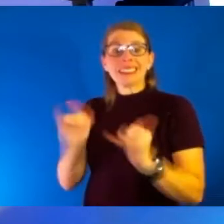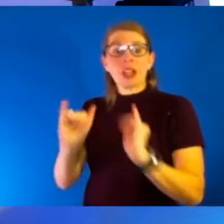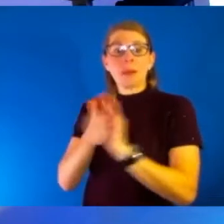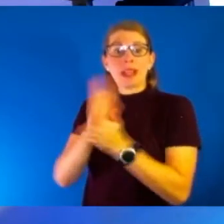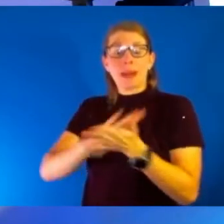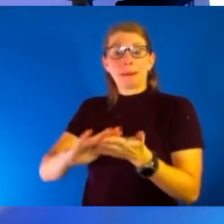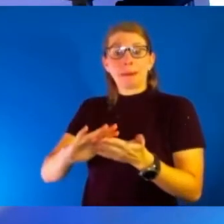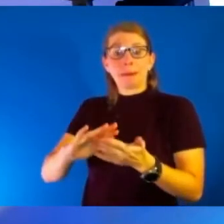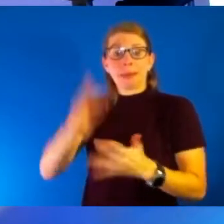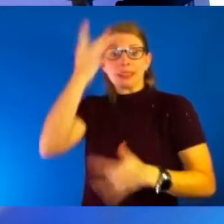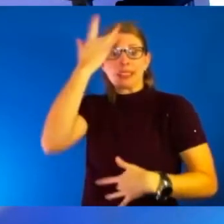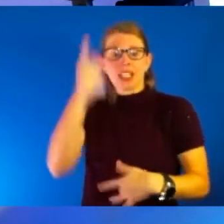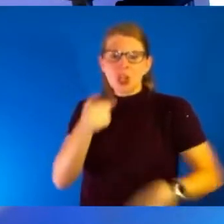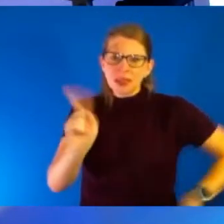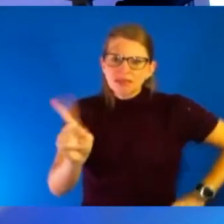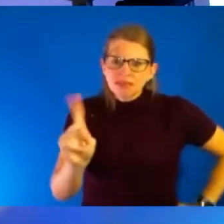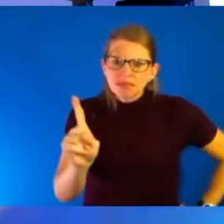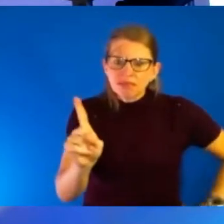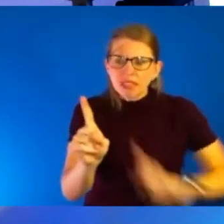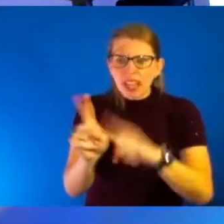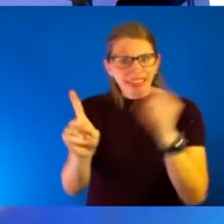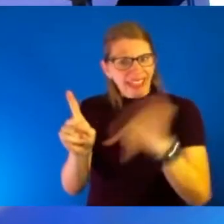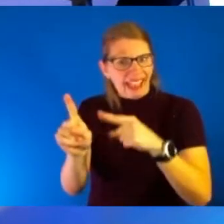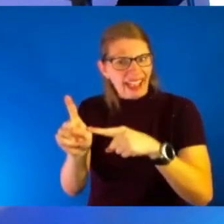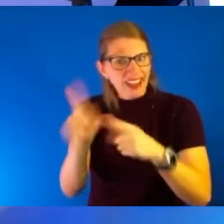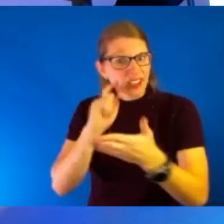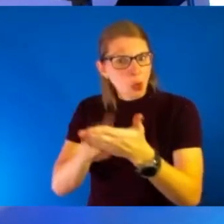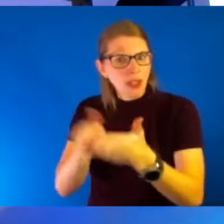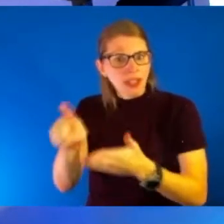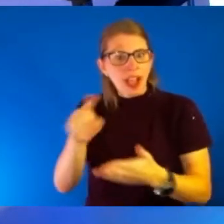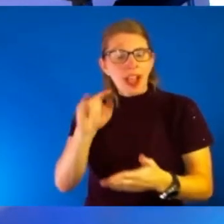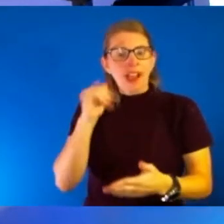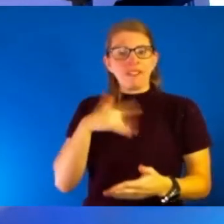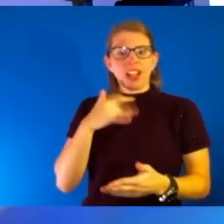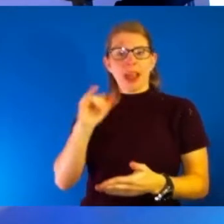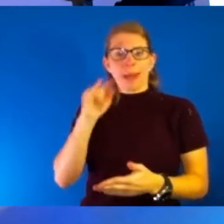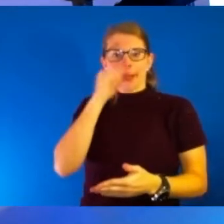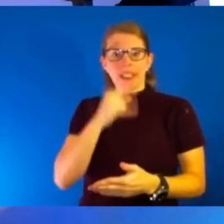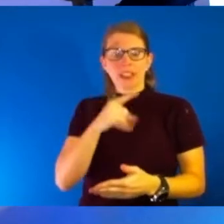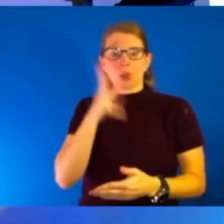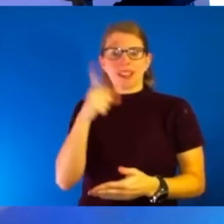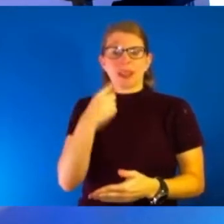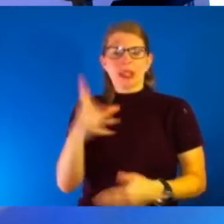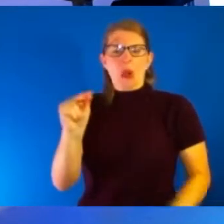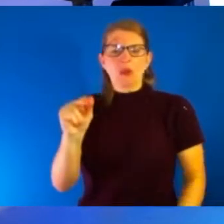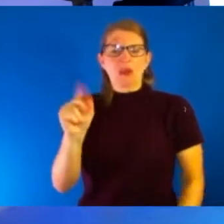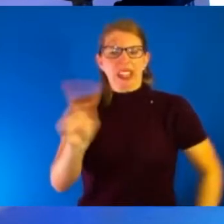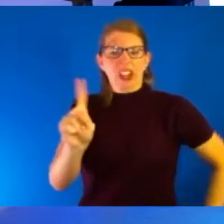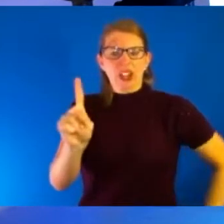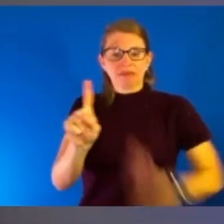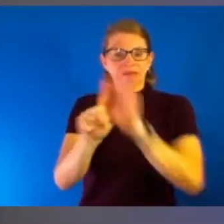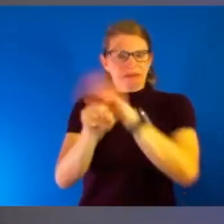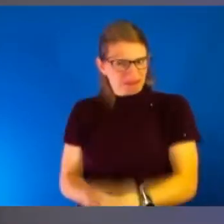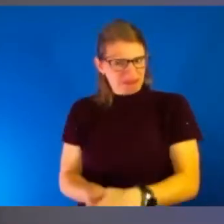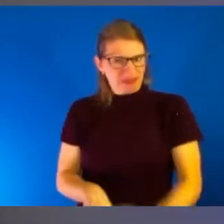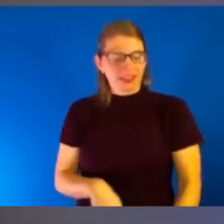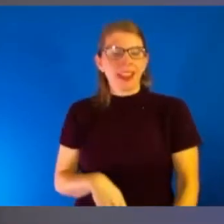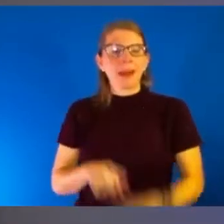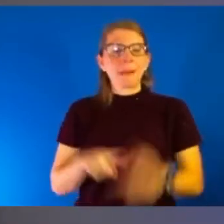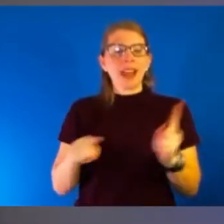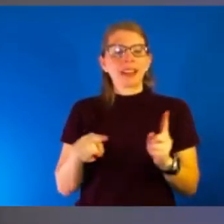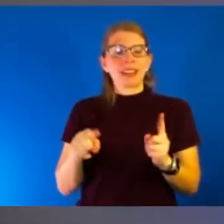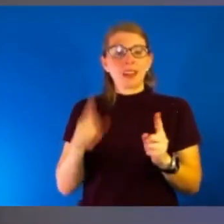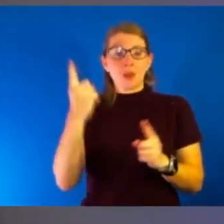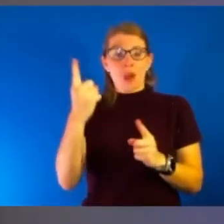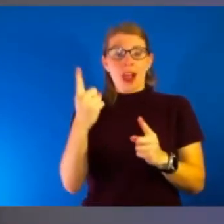when you're talking to your kids. You kids know that finger, don't they? no, no know that finger. Does your husband know that But even so, and one of